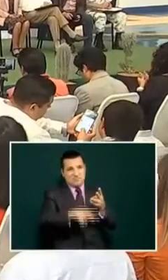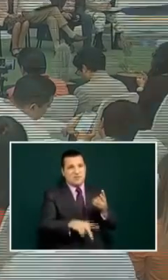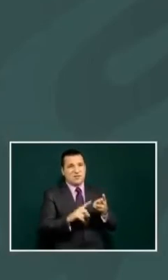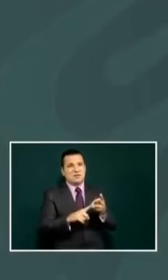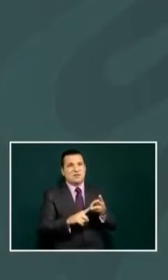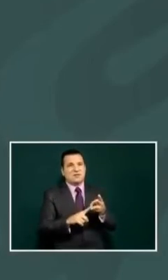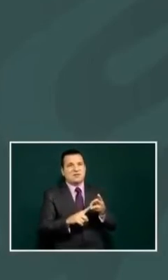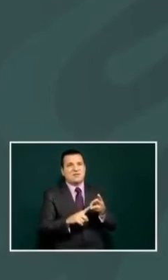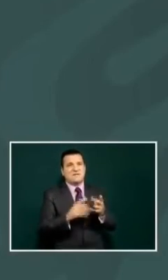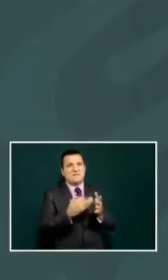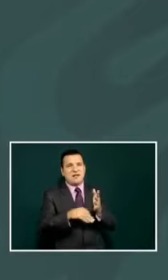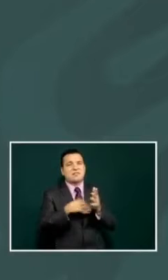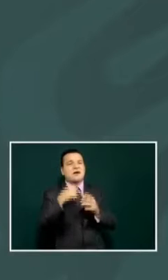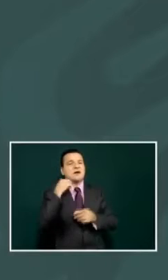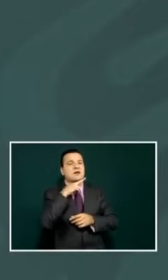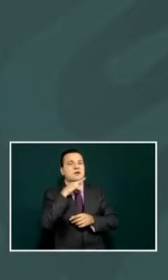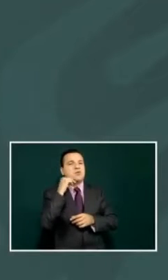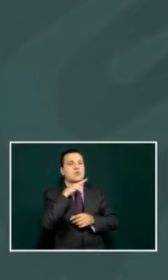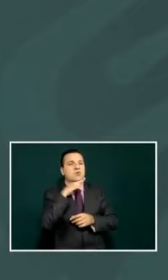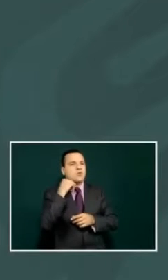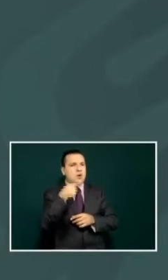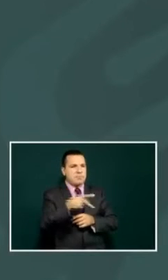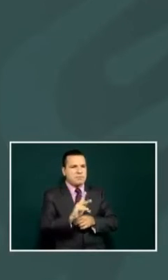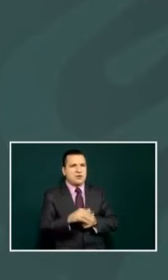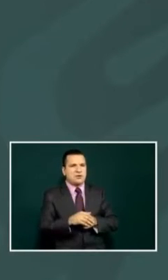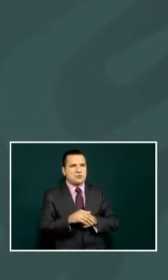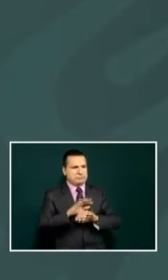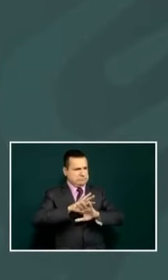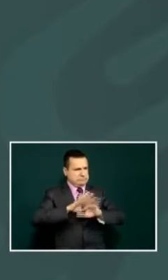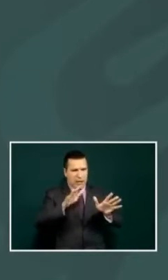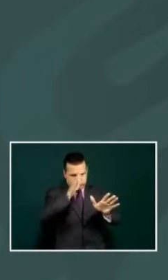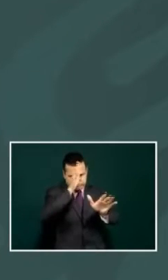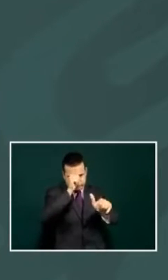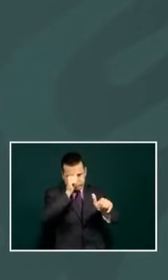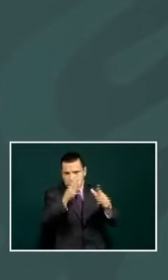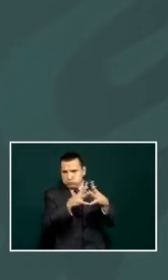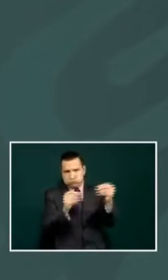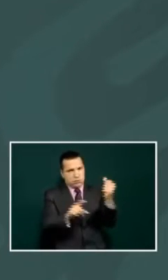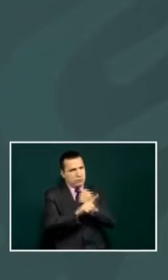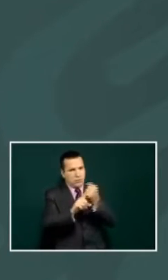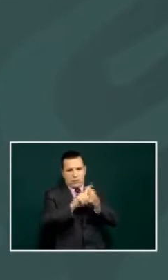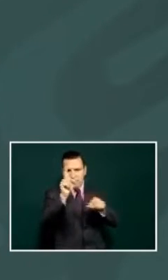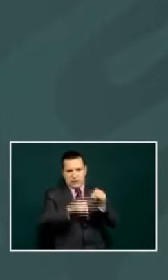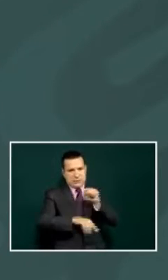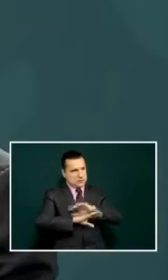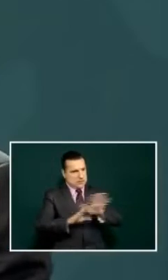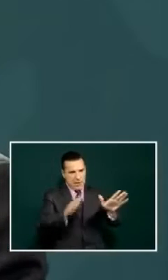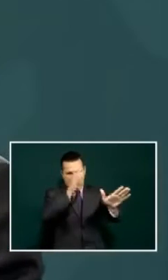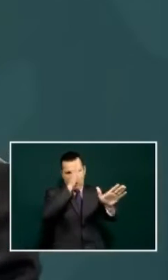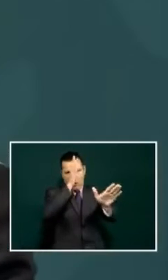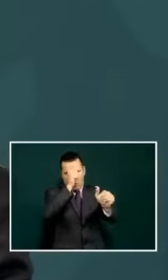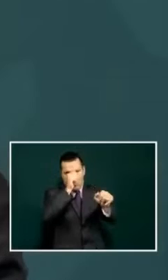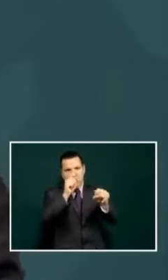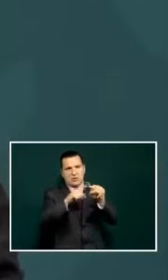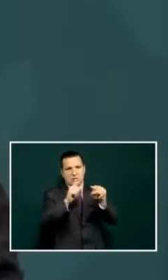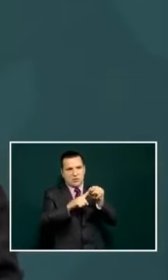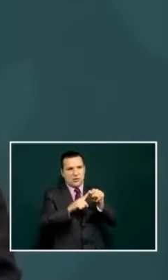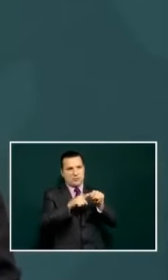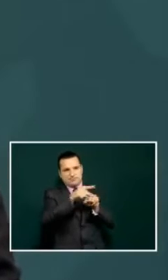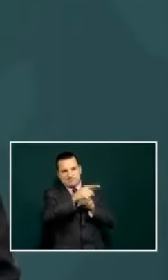in effect in navajoa but we're working on that it's about to be fixed it's an agreement